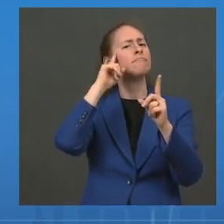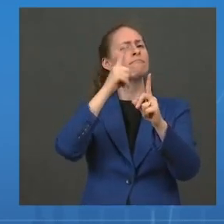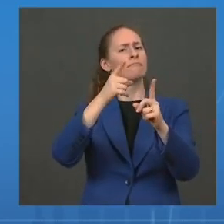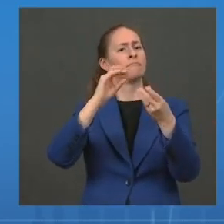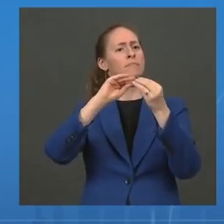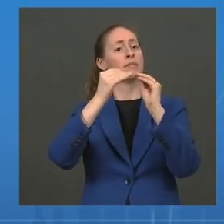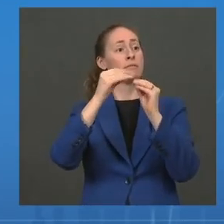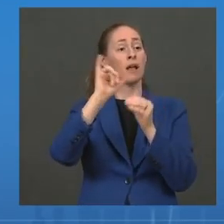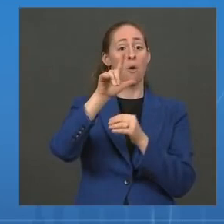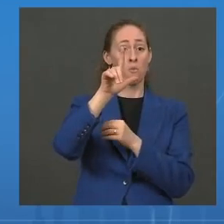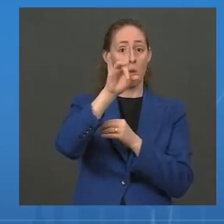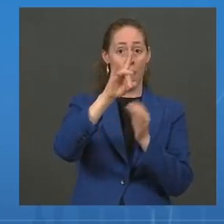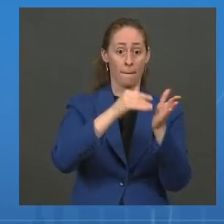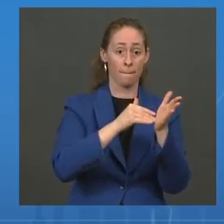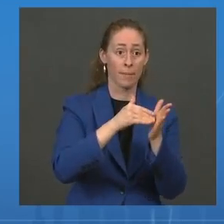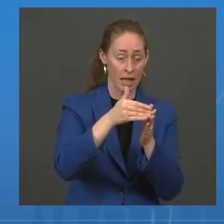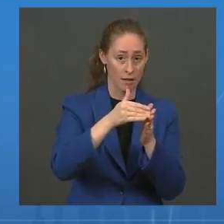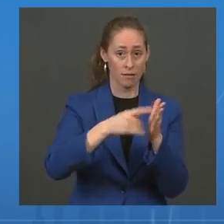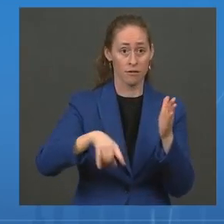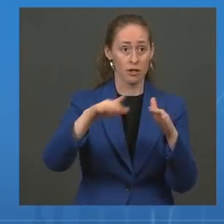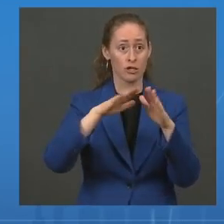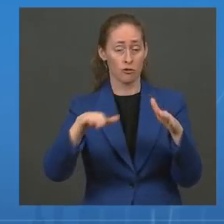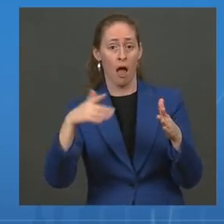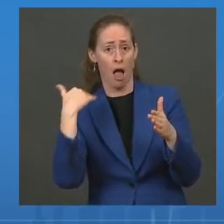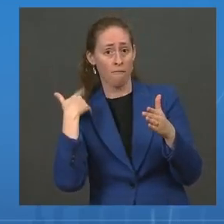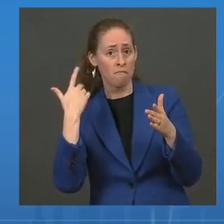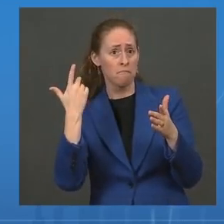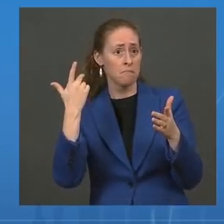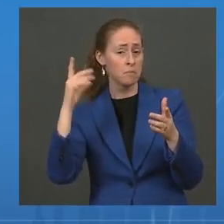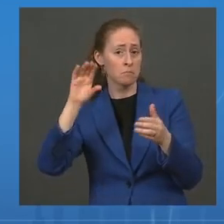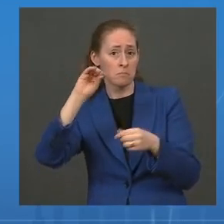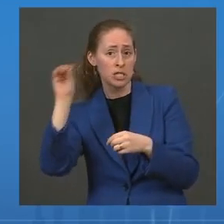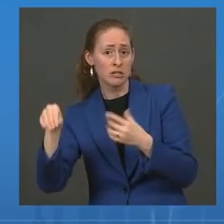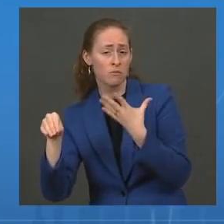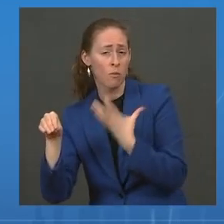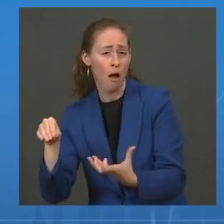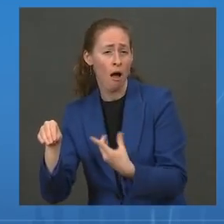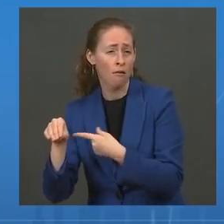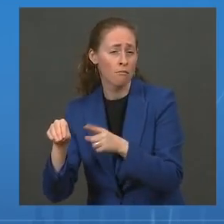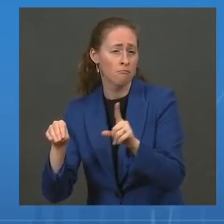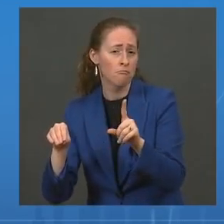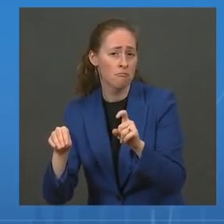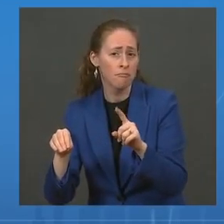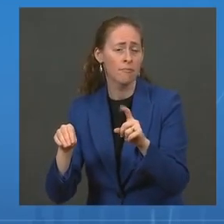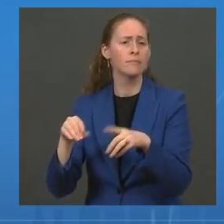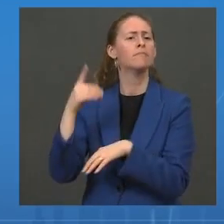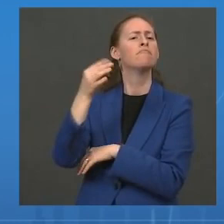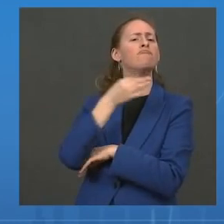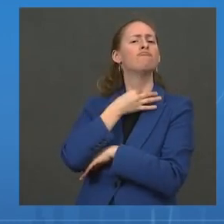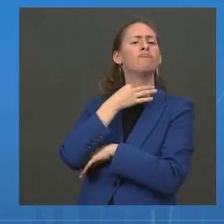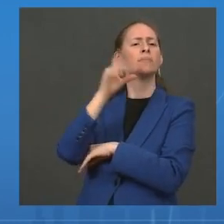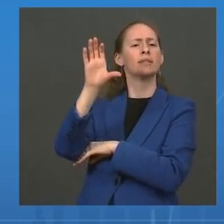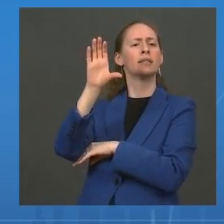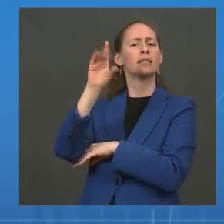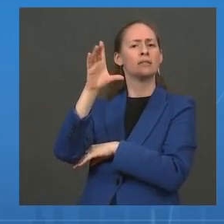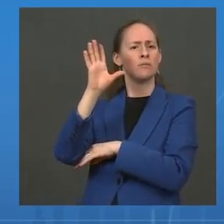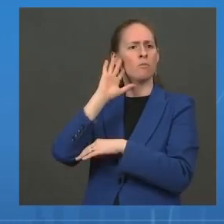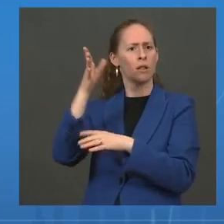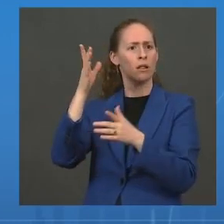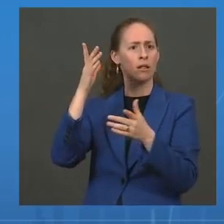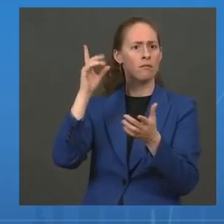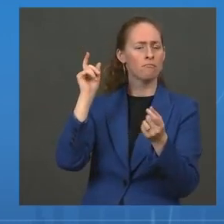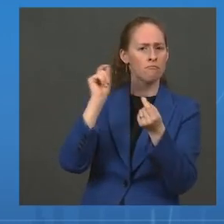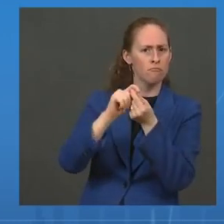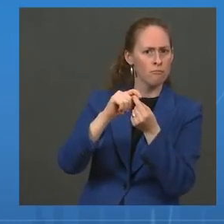million vaccinated? And also, when will the CDC have actual numbers to report? That's one question. And then